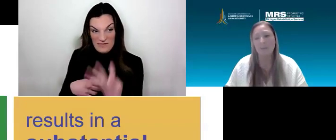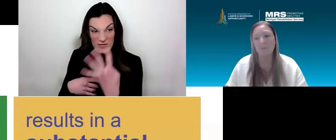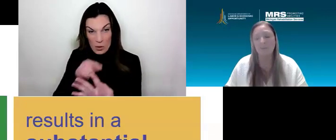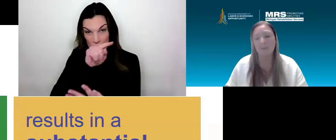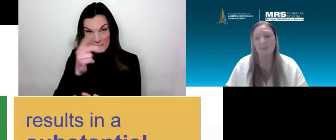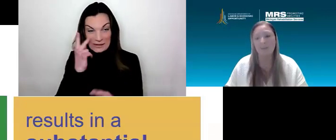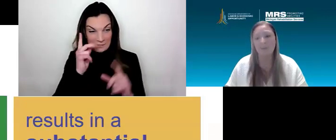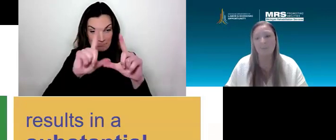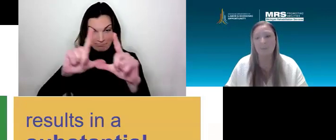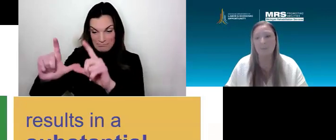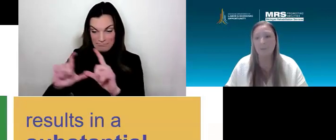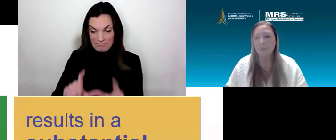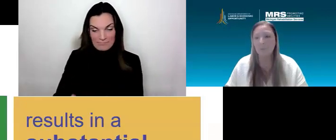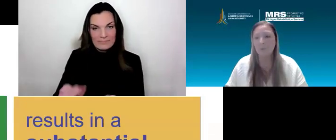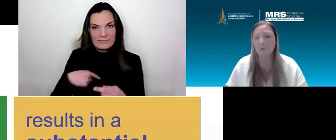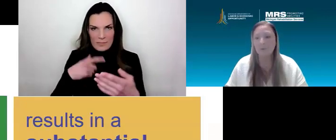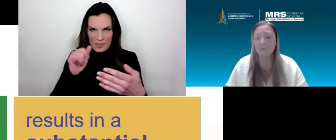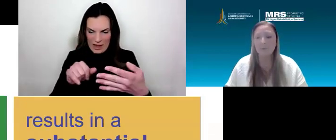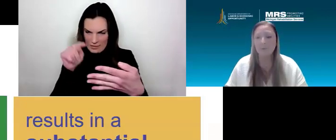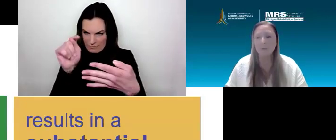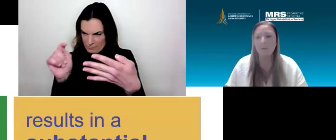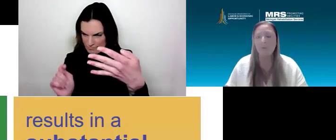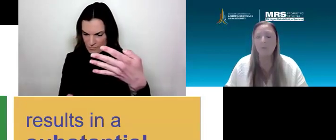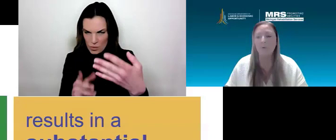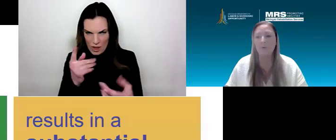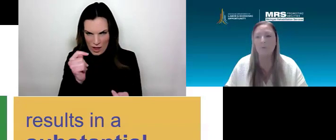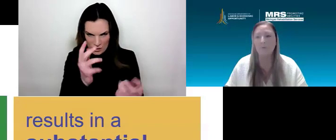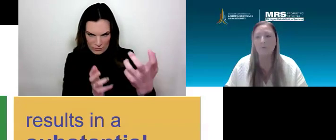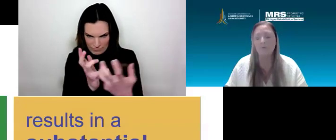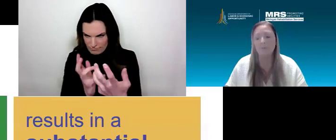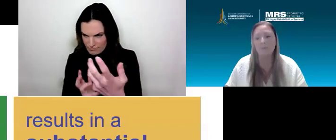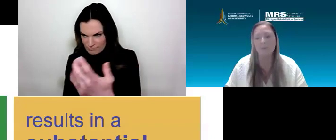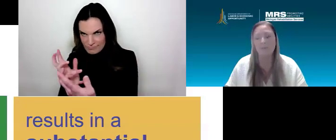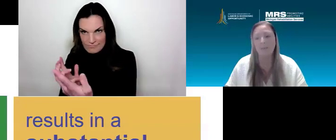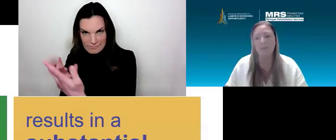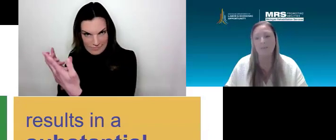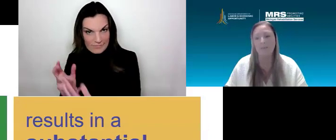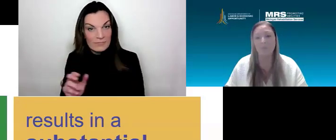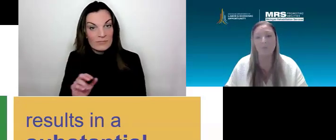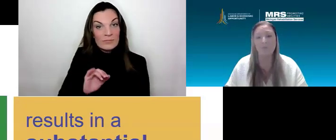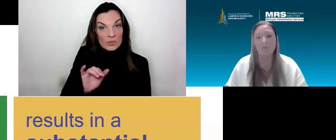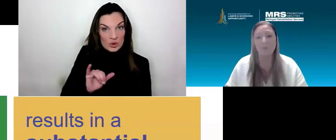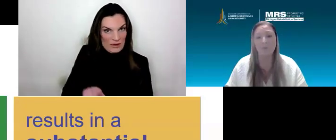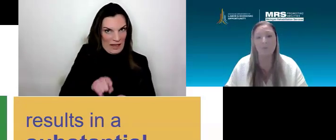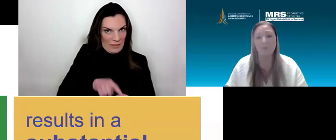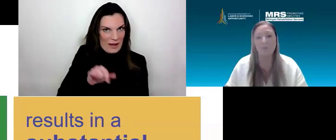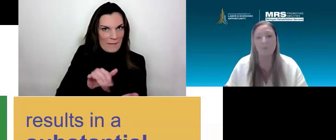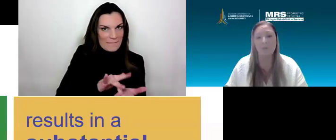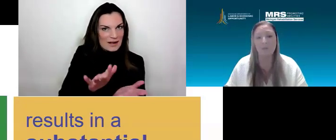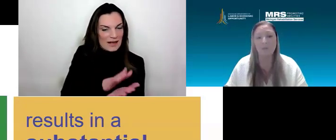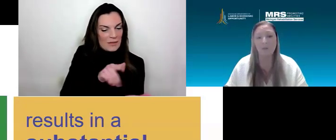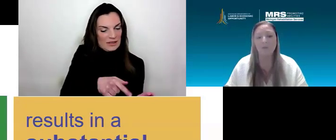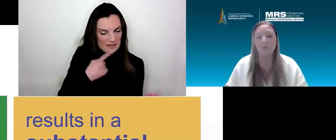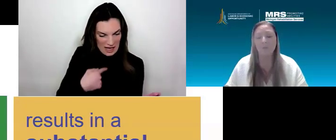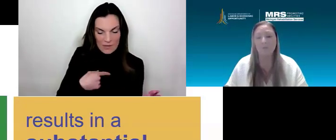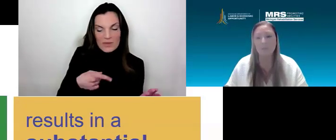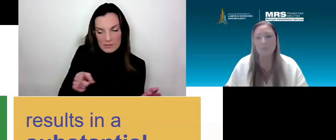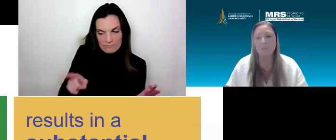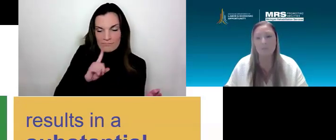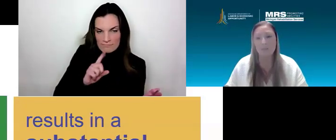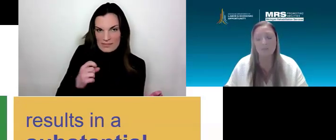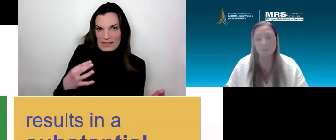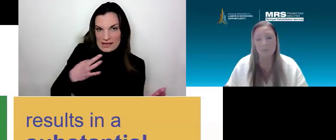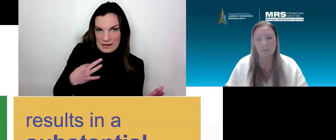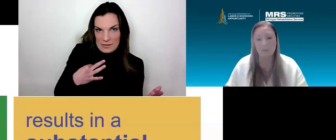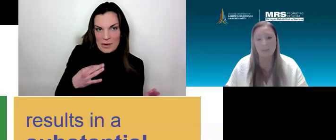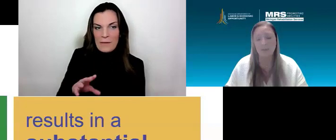on establishing the eligibility, we're also looking at what are those services that the individual is going to need to be